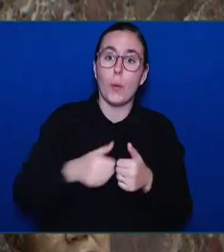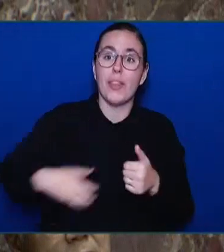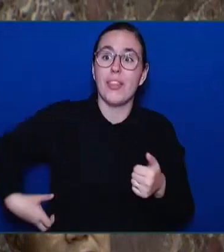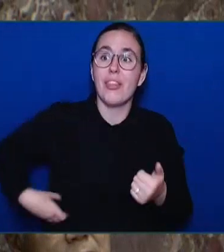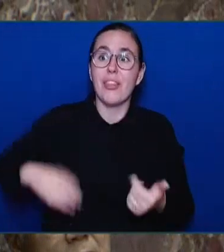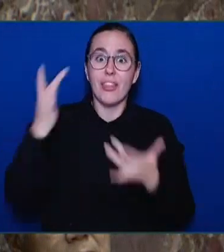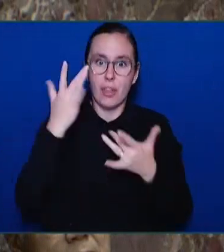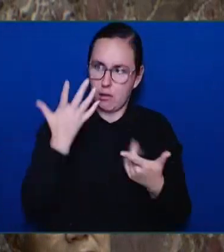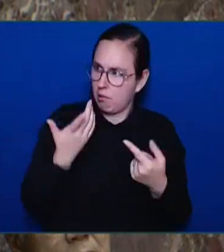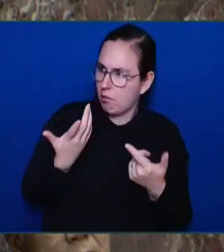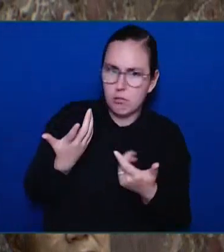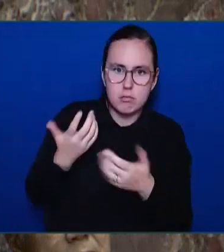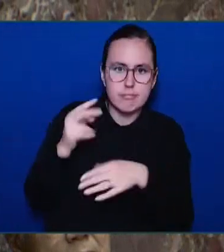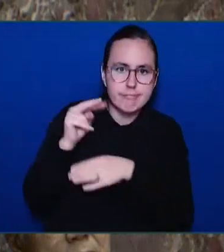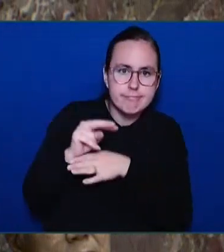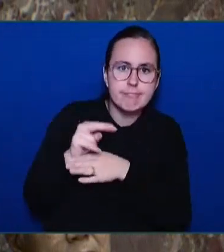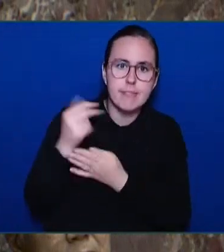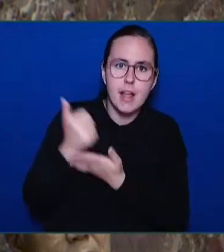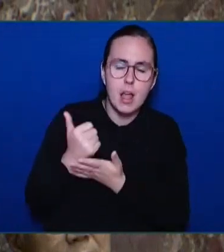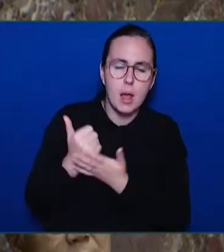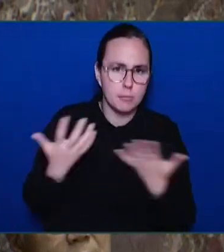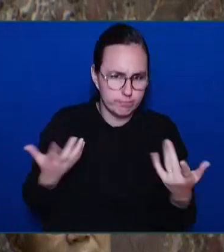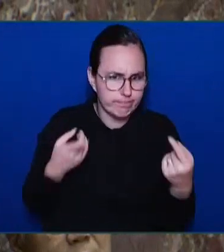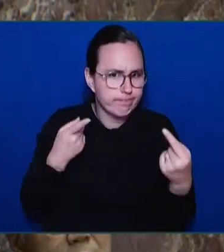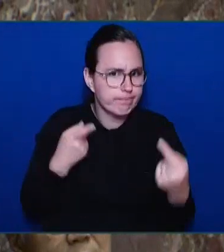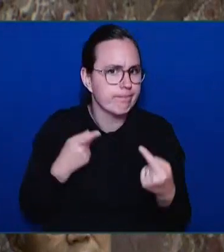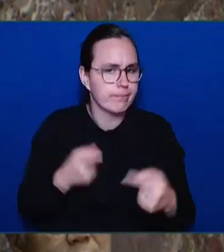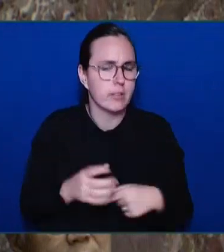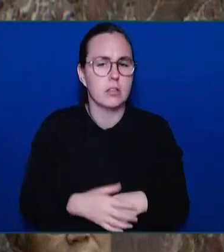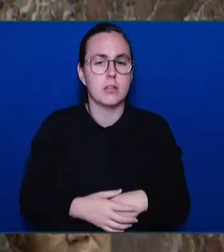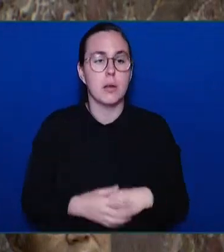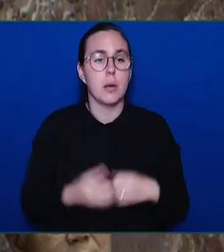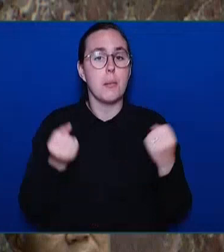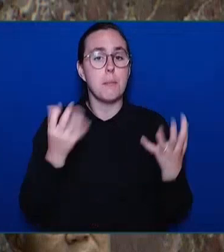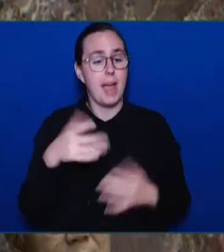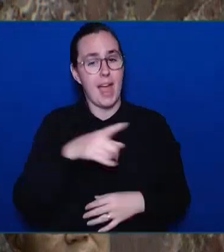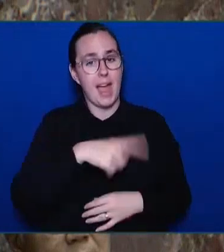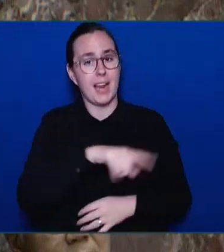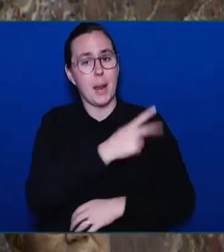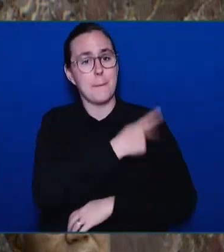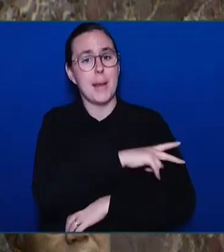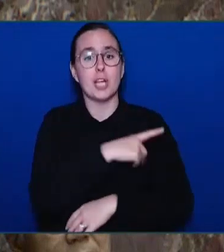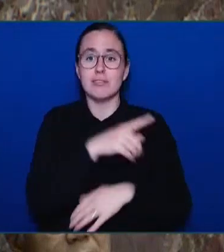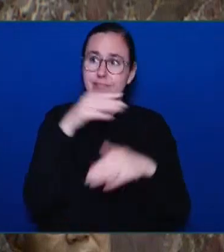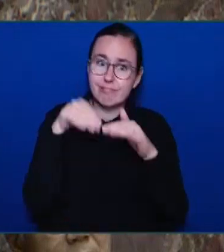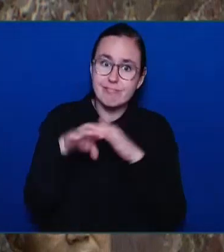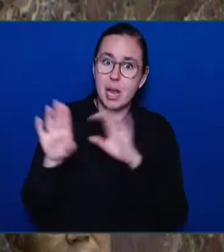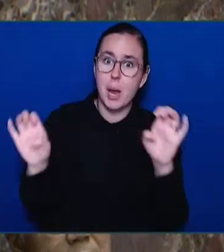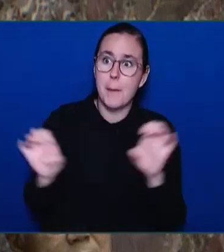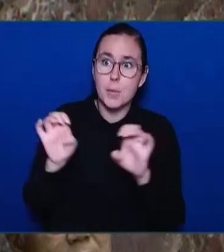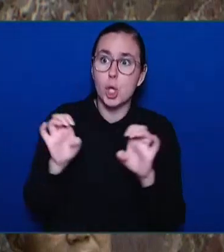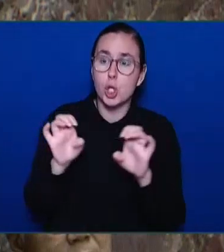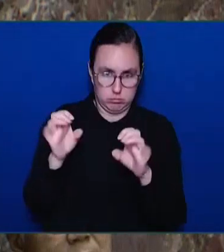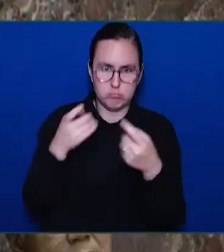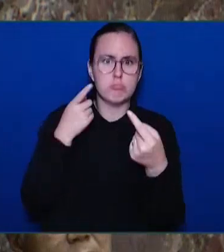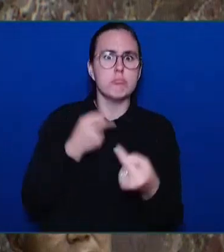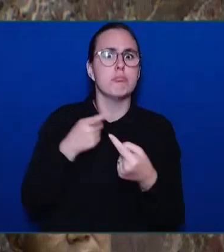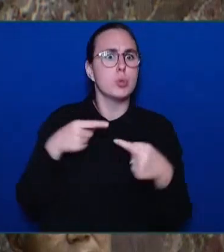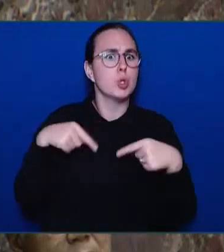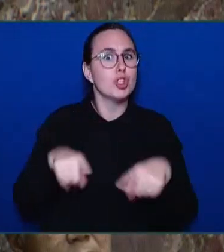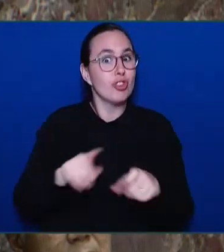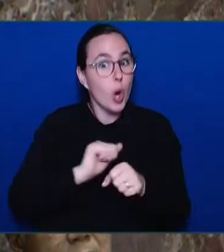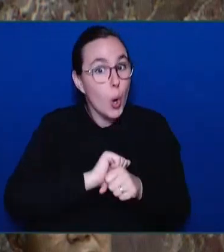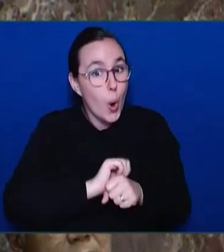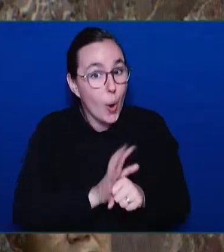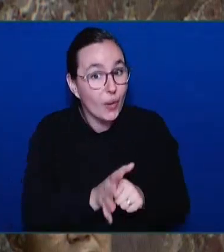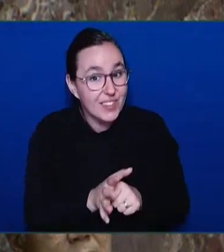system to address the challenges of COVID-19 and a toxic drug crisis. Extreme weather events are also